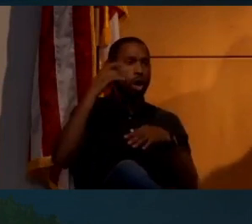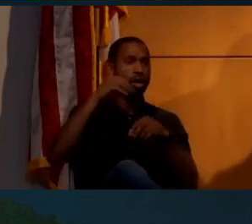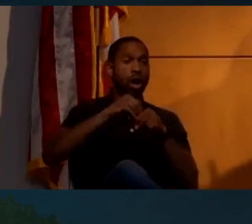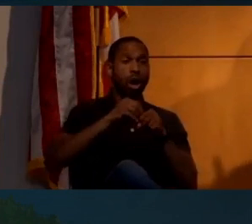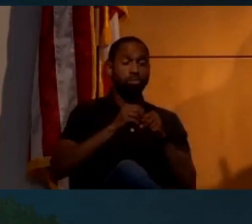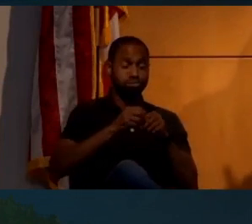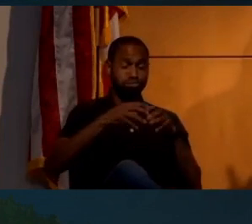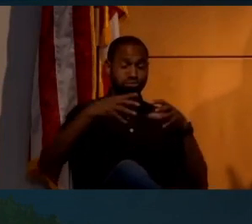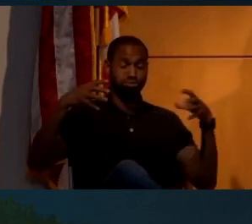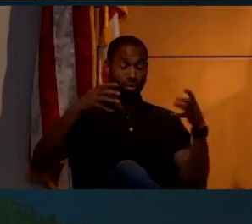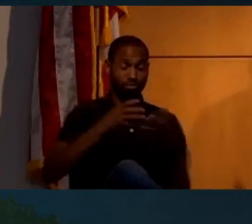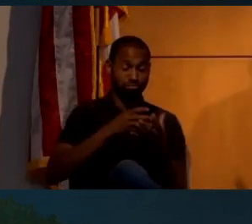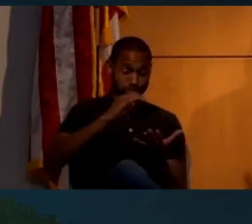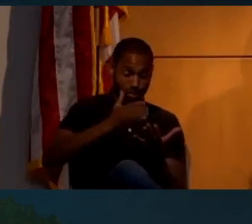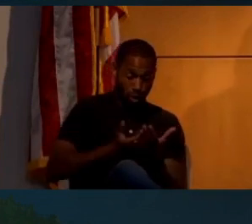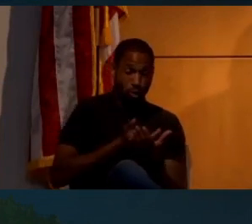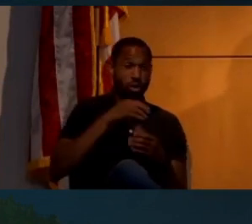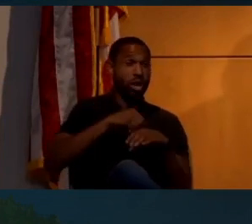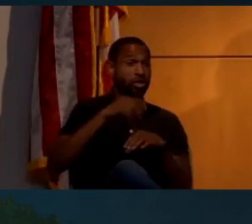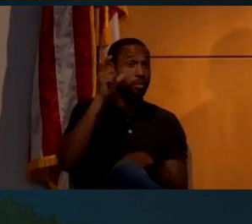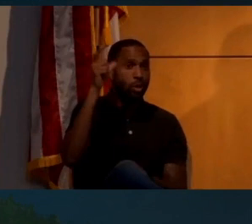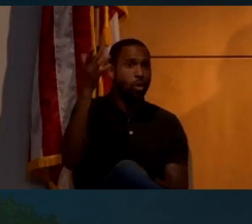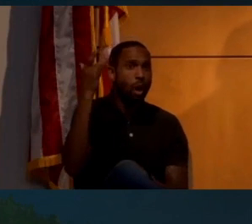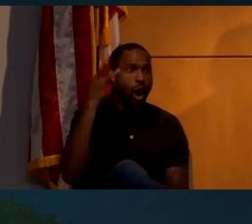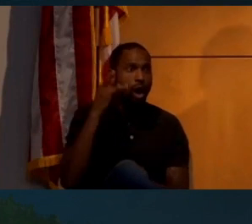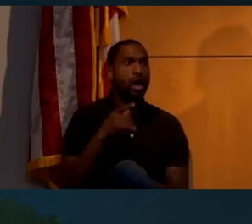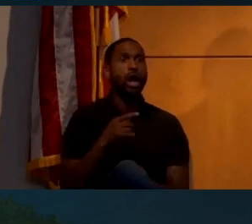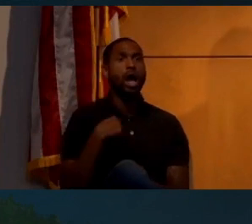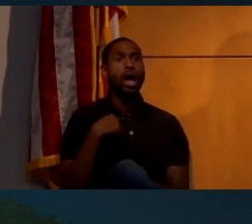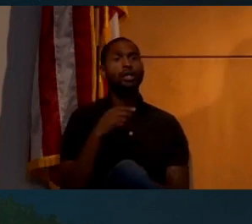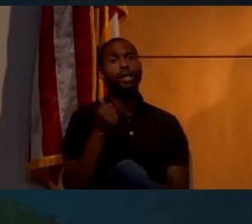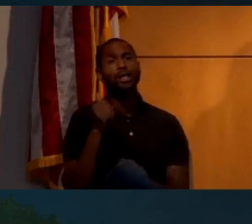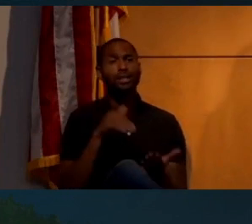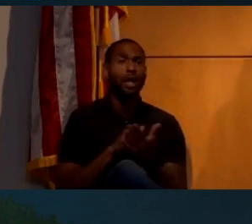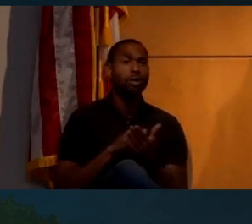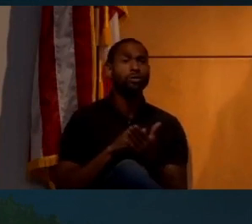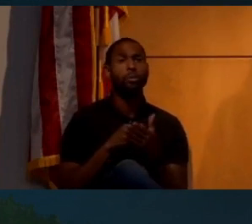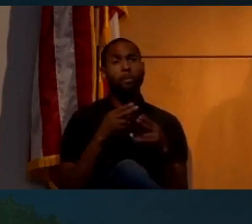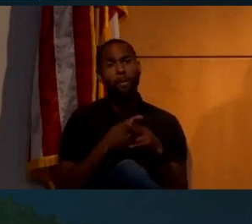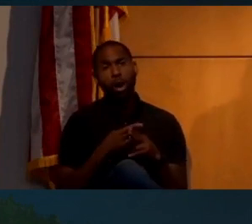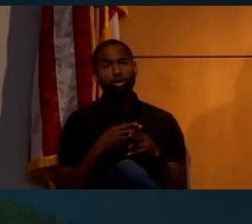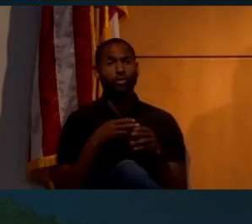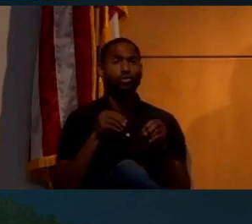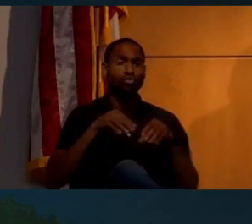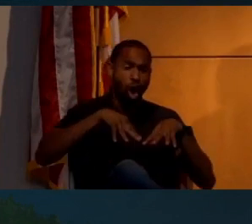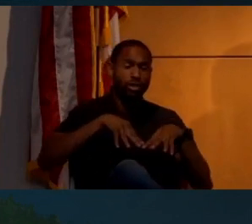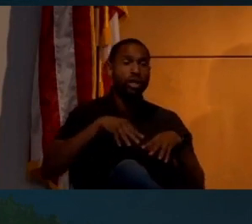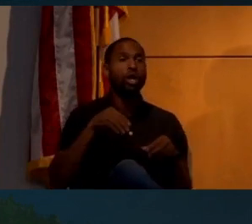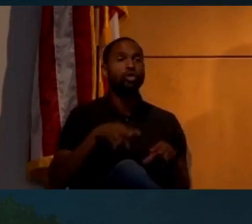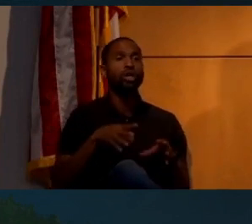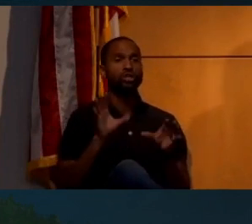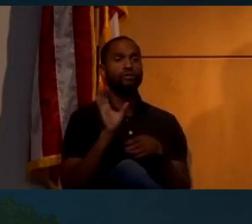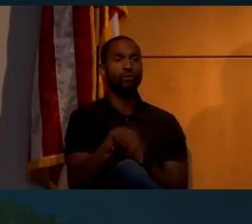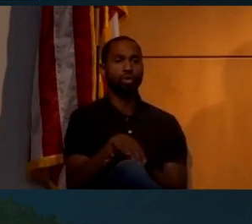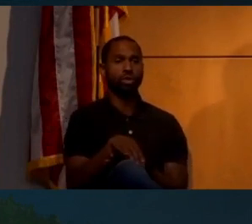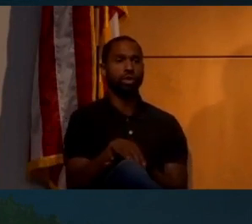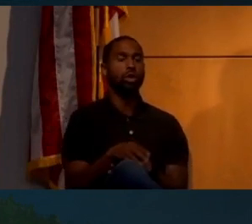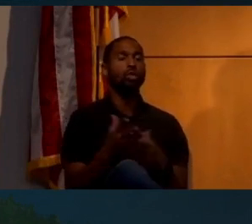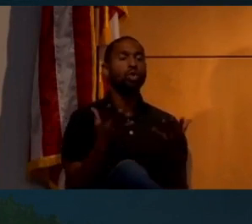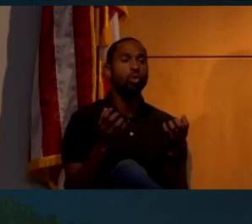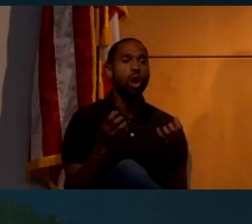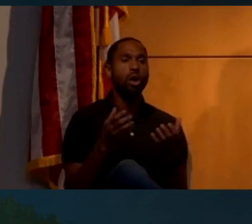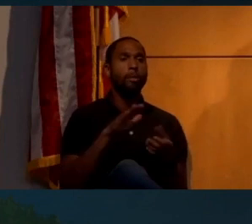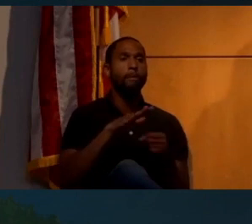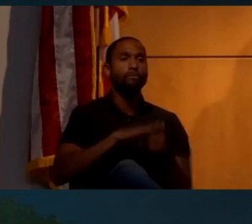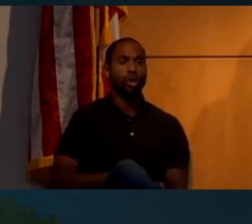blast a huge crater in the surface? And they talk about it had 10,000 pounds of thrust. It's like, yeah, well, thrust is a force. What you want is